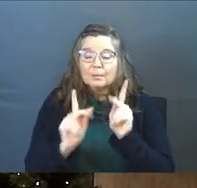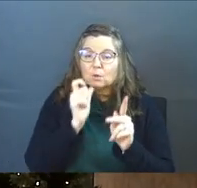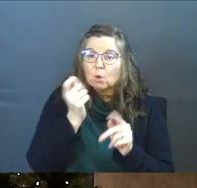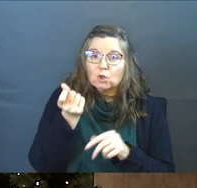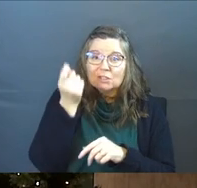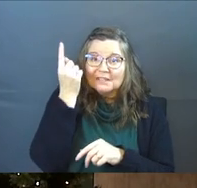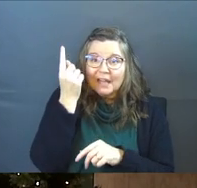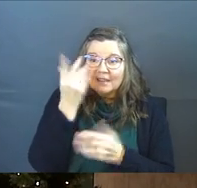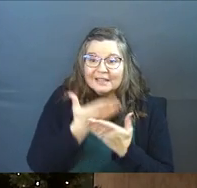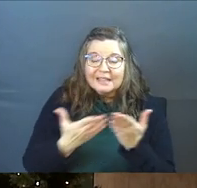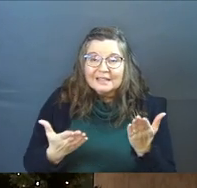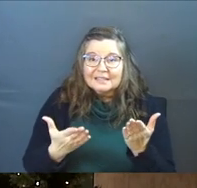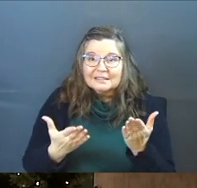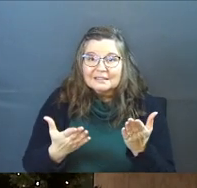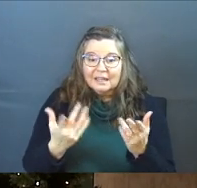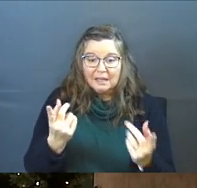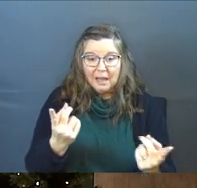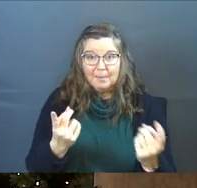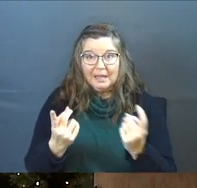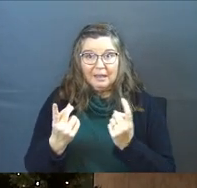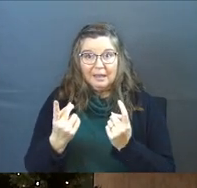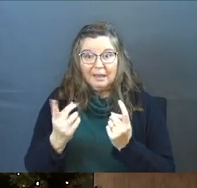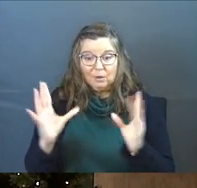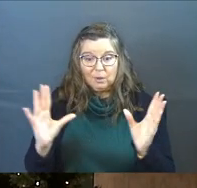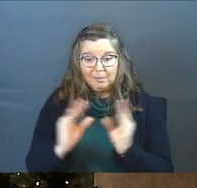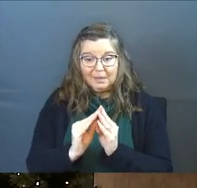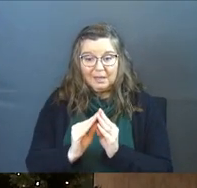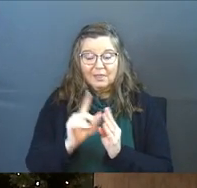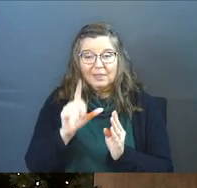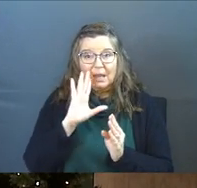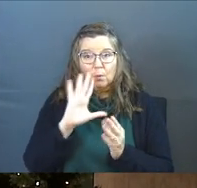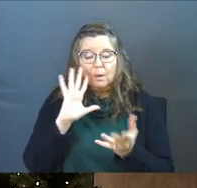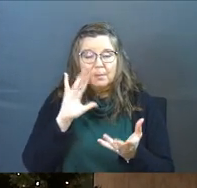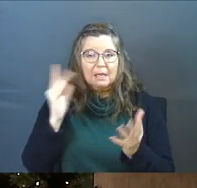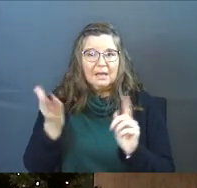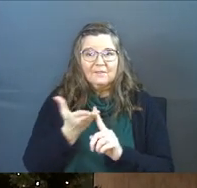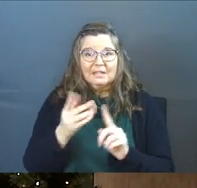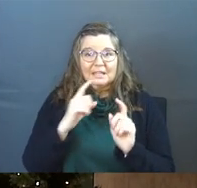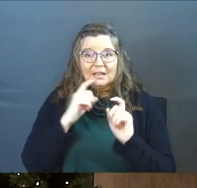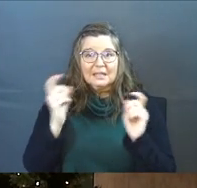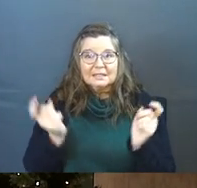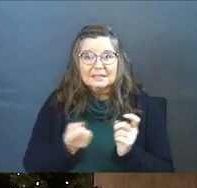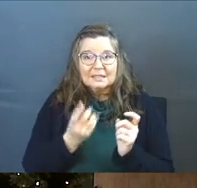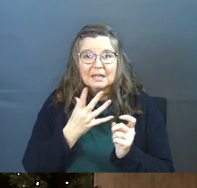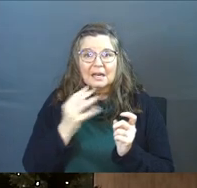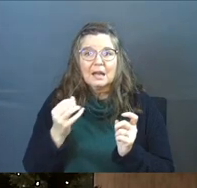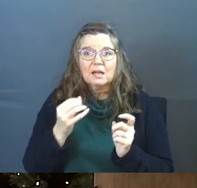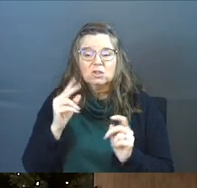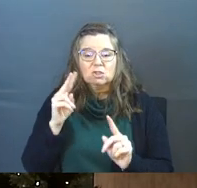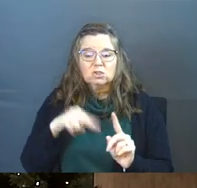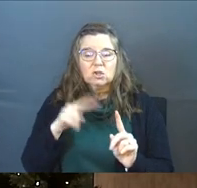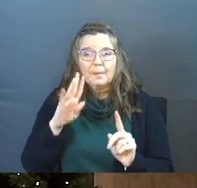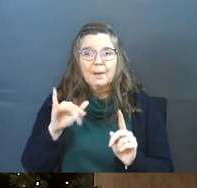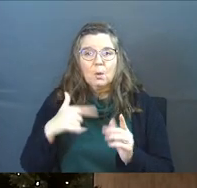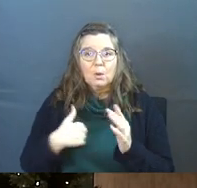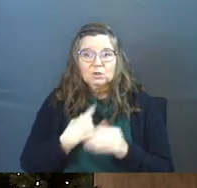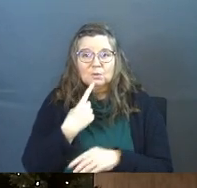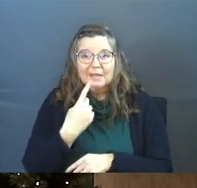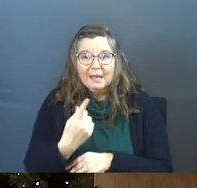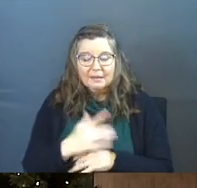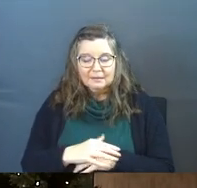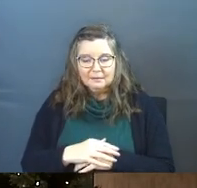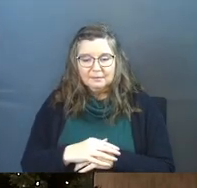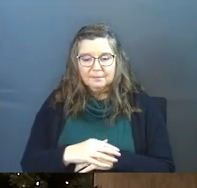people who don't understand these things come into your meeting, they will be convicted of sin and judged by what you